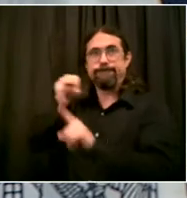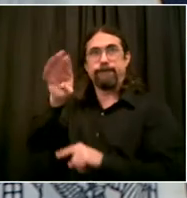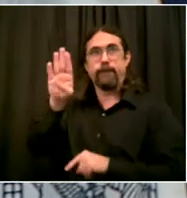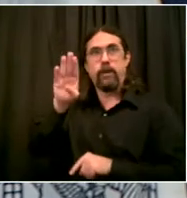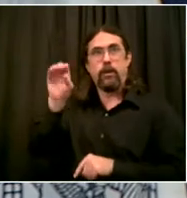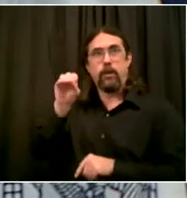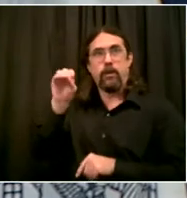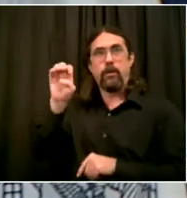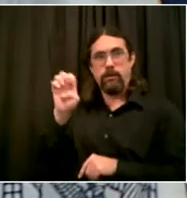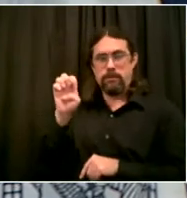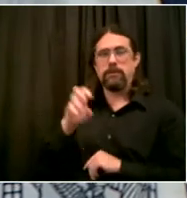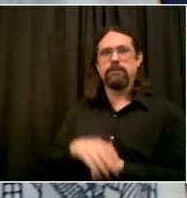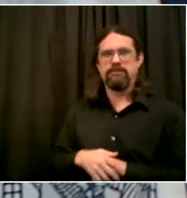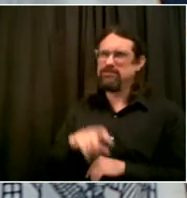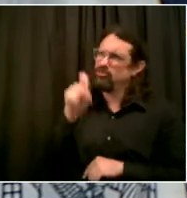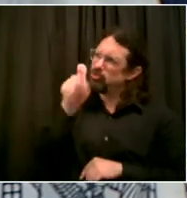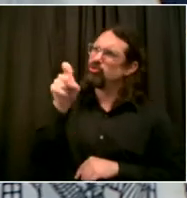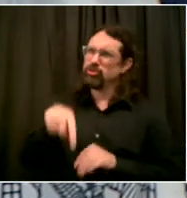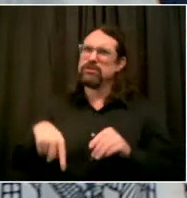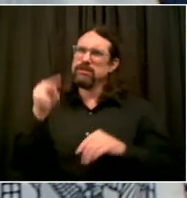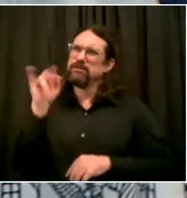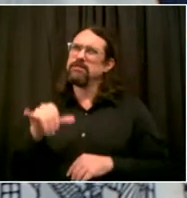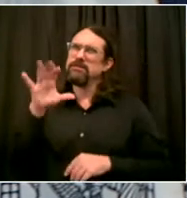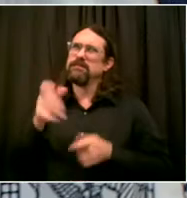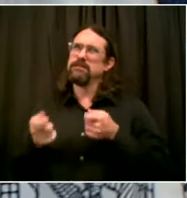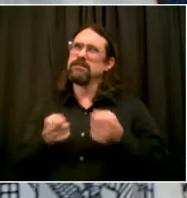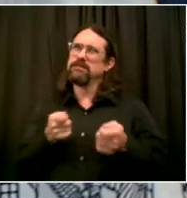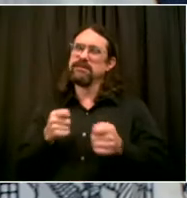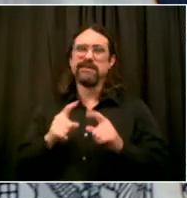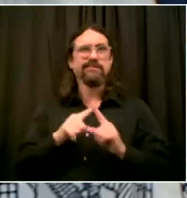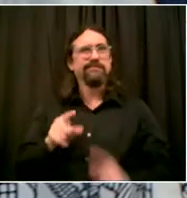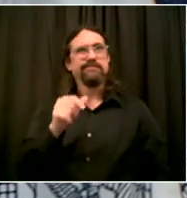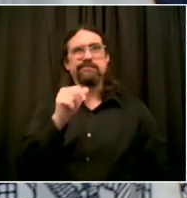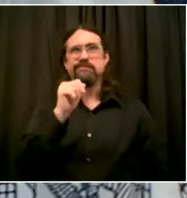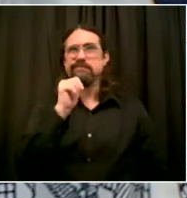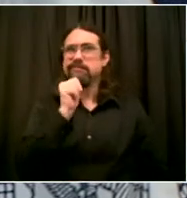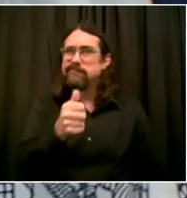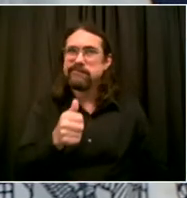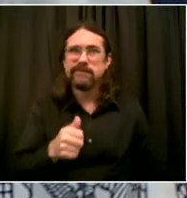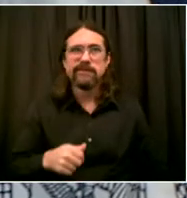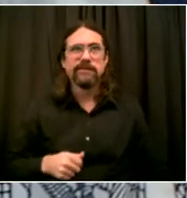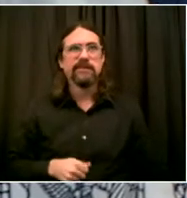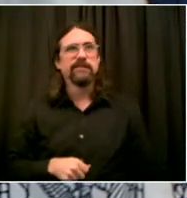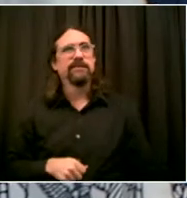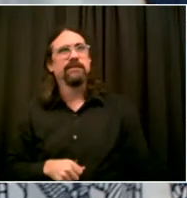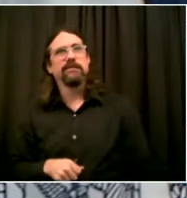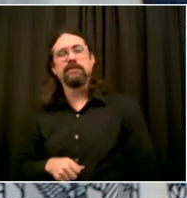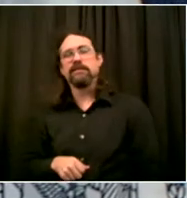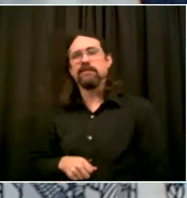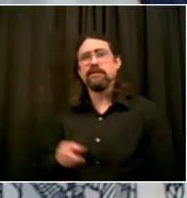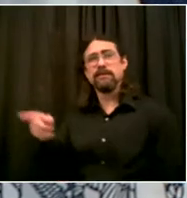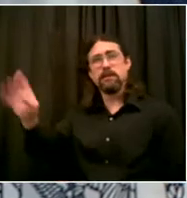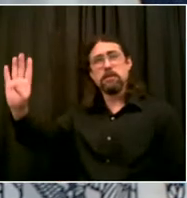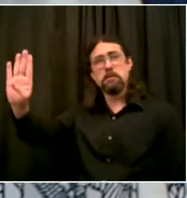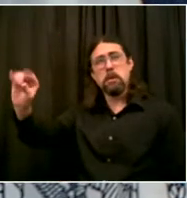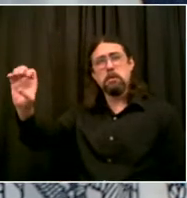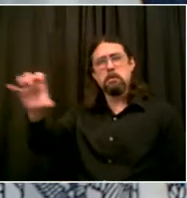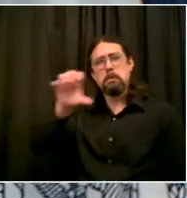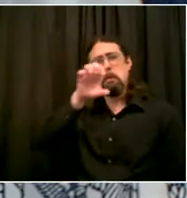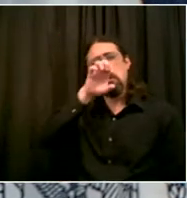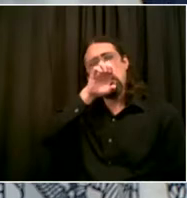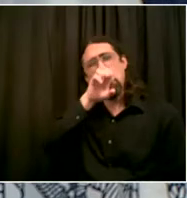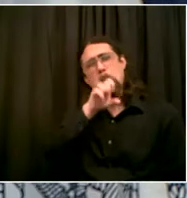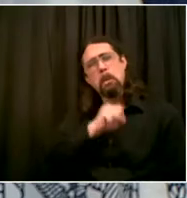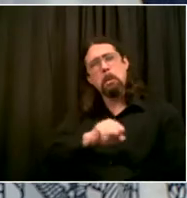century. It was built for another time. It was built on the wrong concepts for what we need today. So I want to suggest three